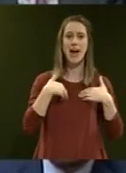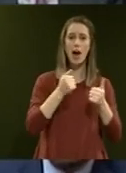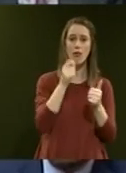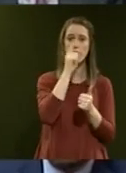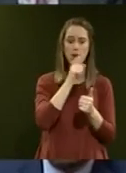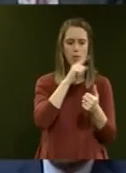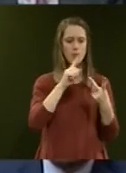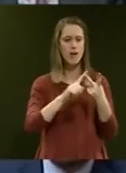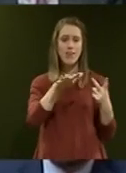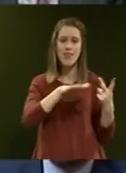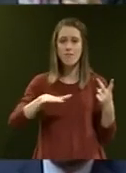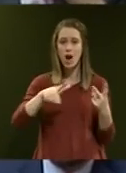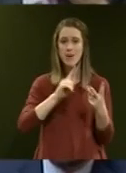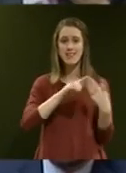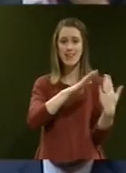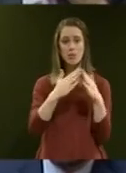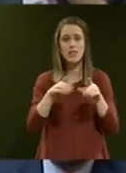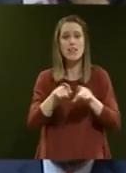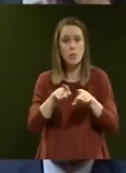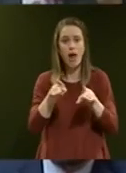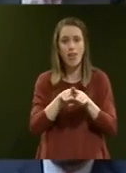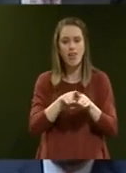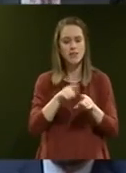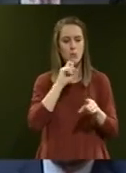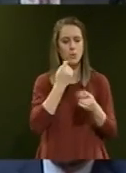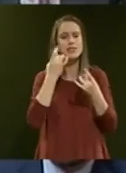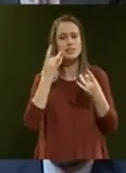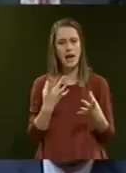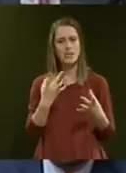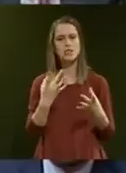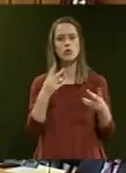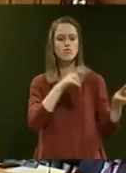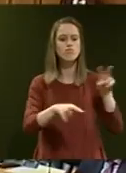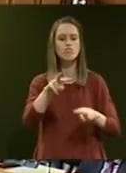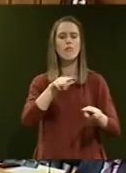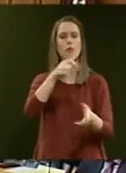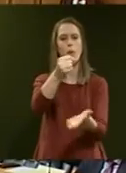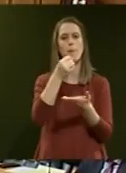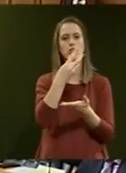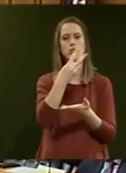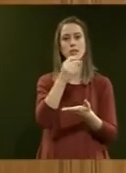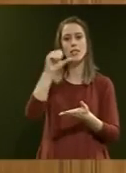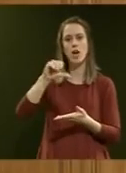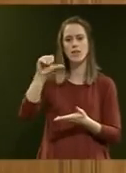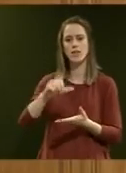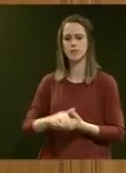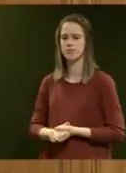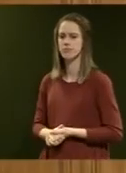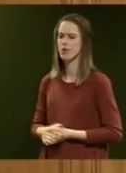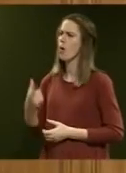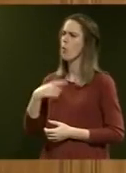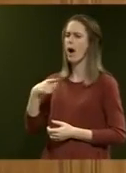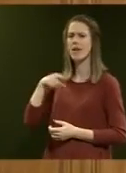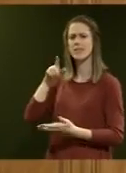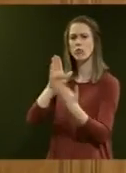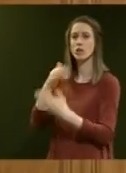of our people, our environment and our communities, and that is what will begin in Budget 2019. Why is this